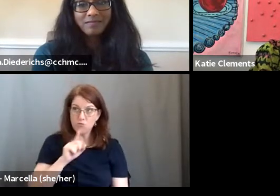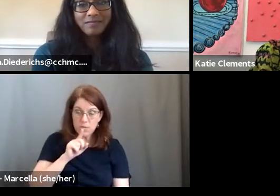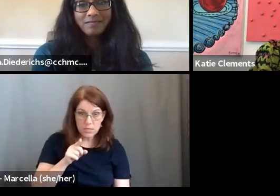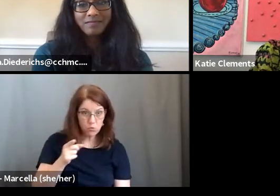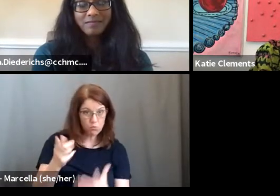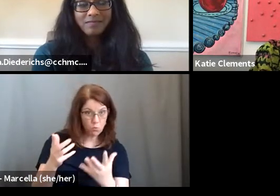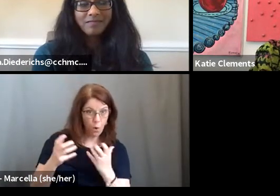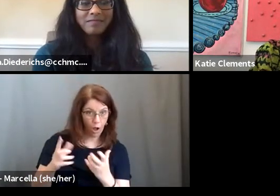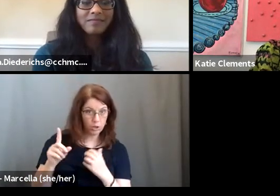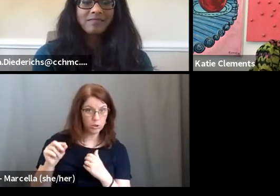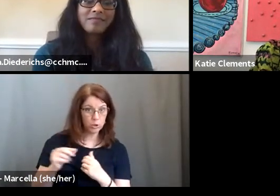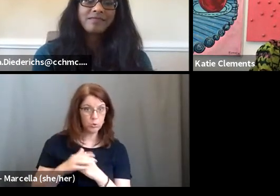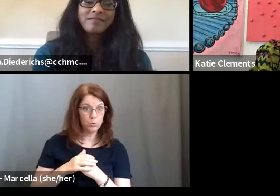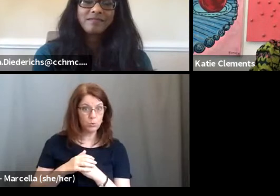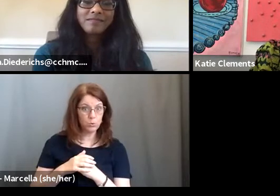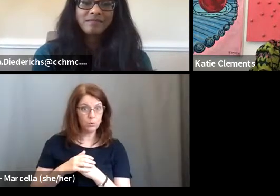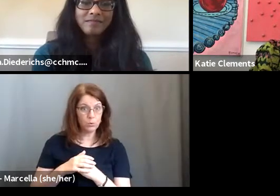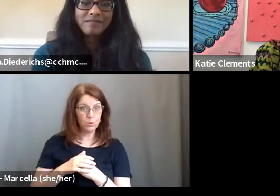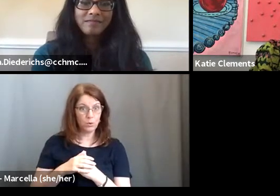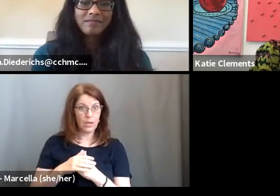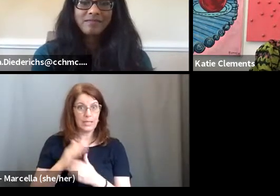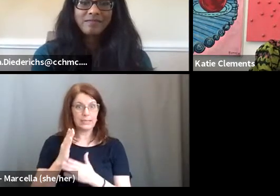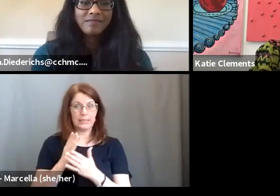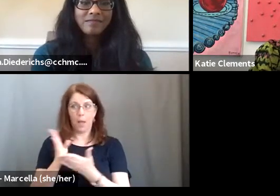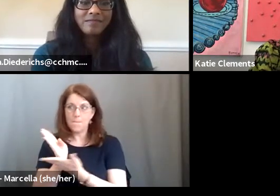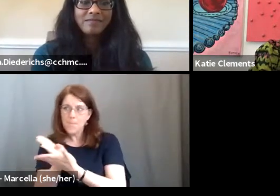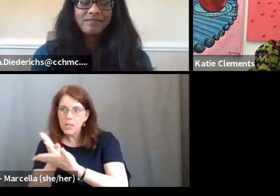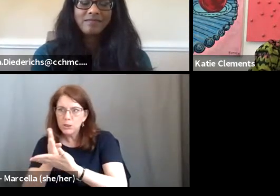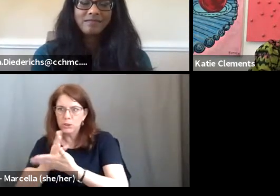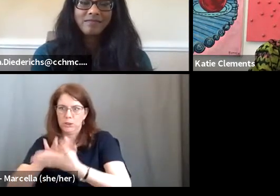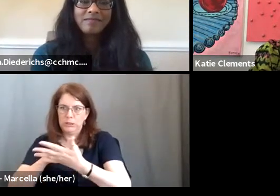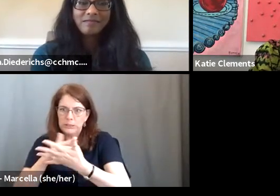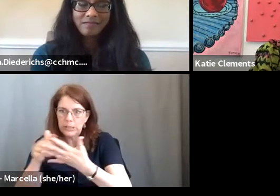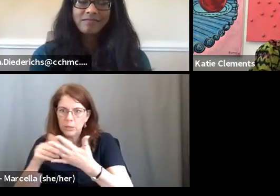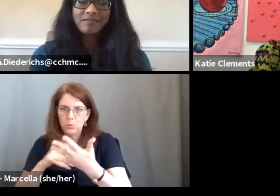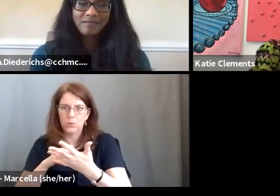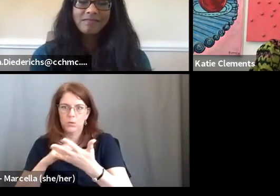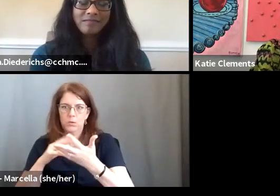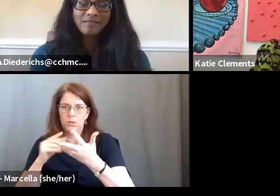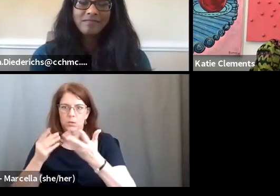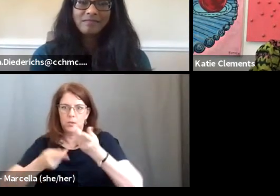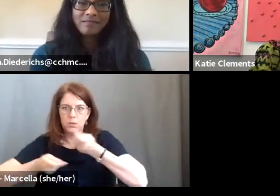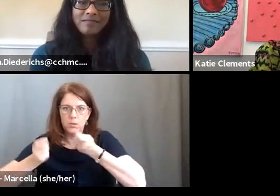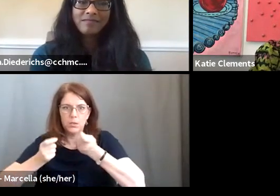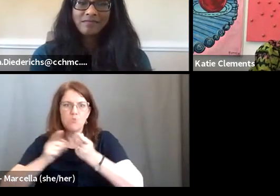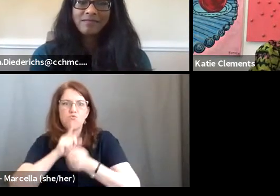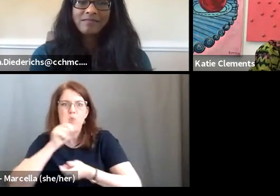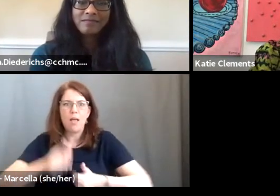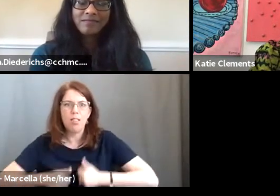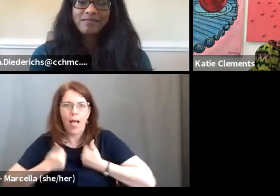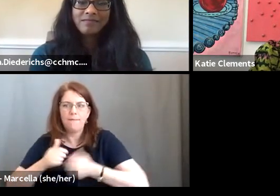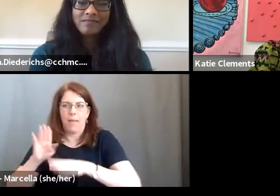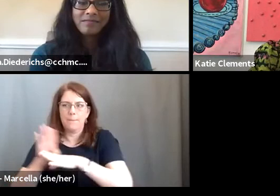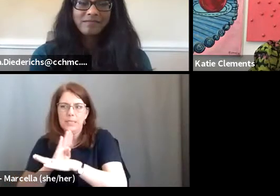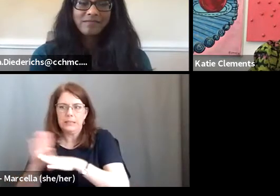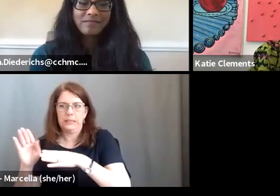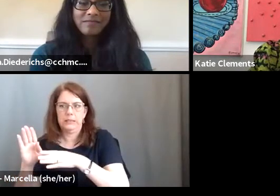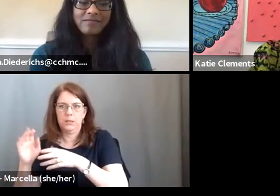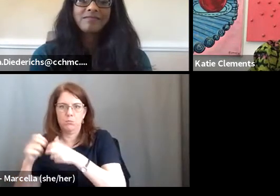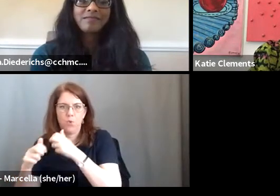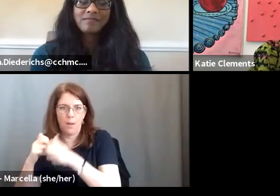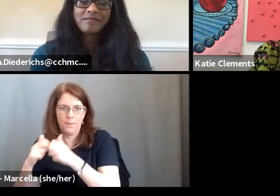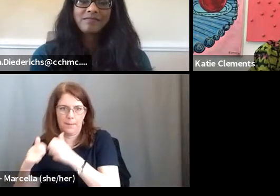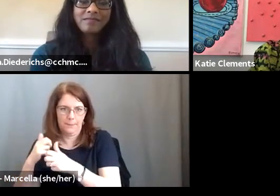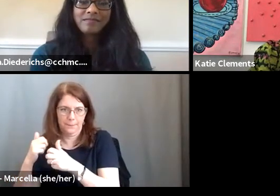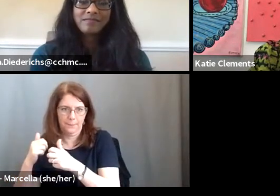do? Because some of it is, you know, budgets and schedules and, you know, real life business problems, you know?